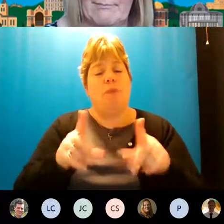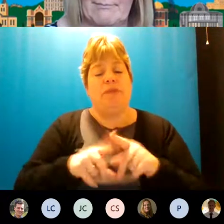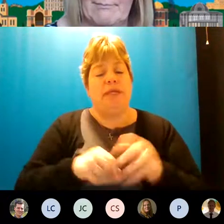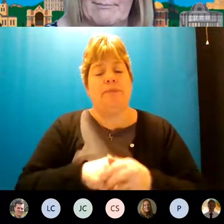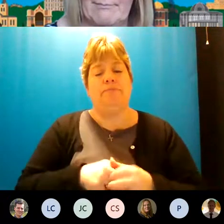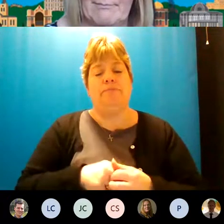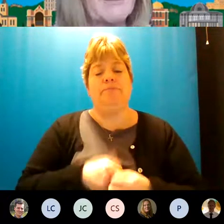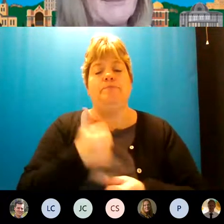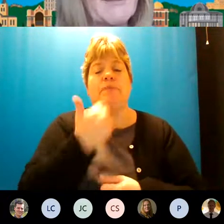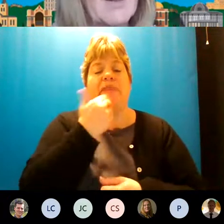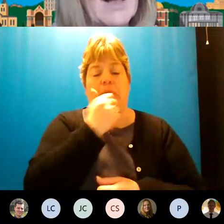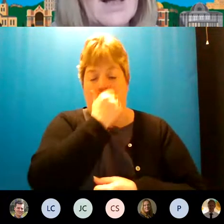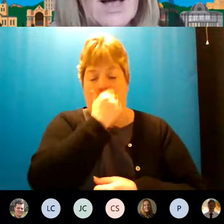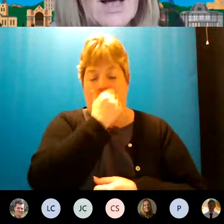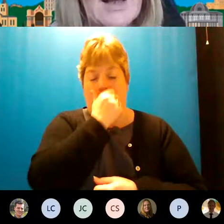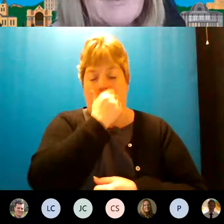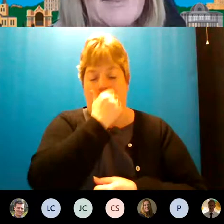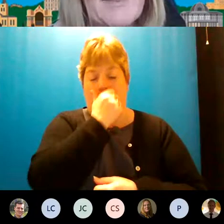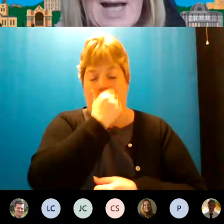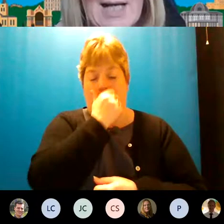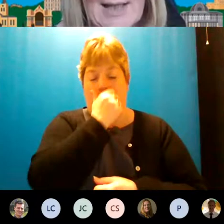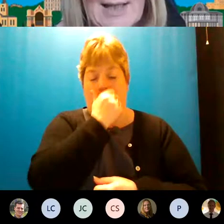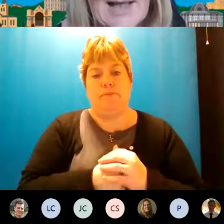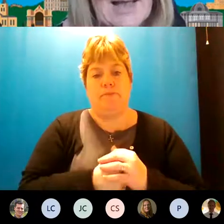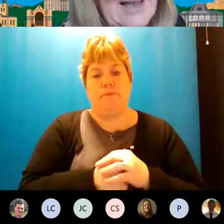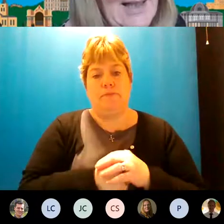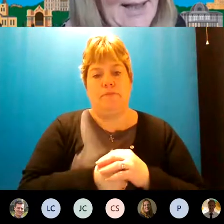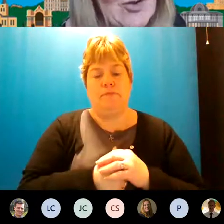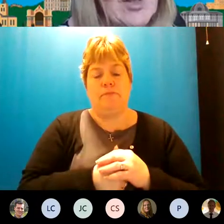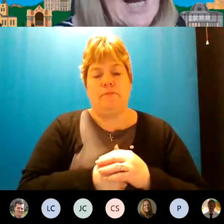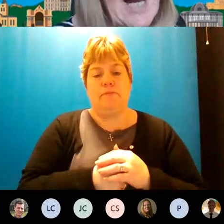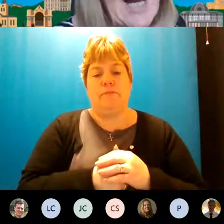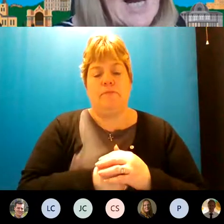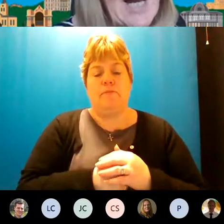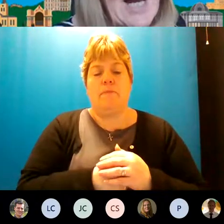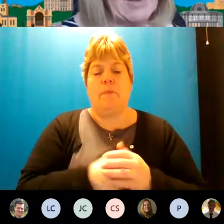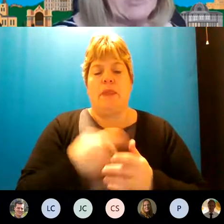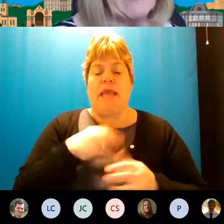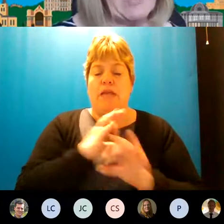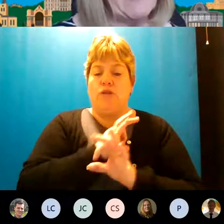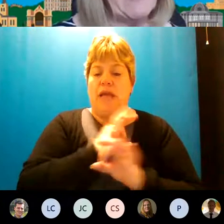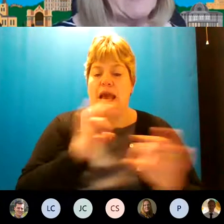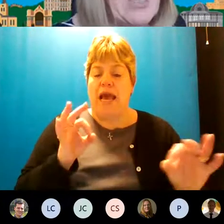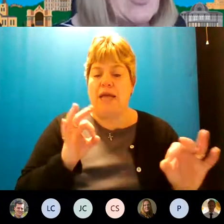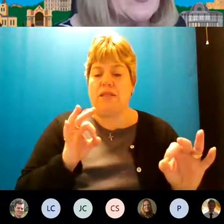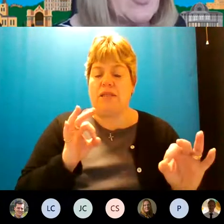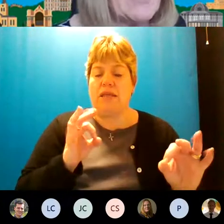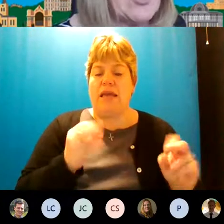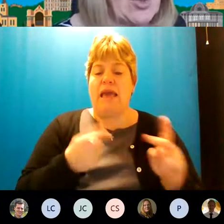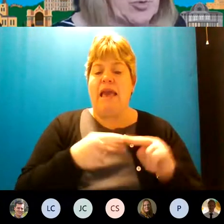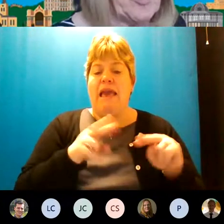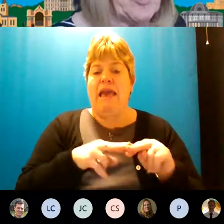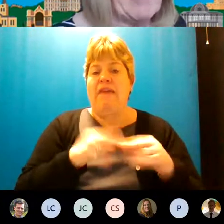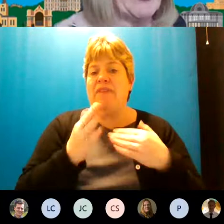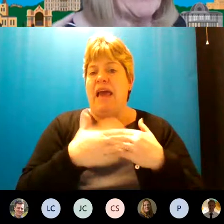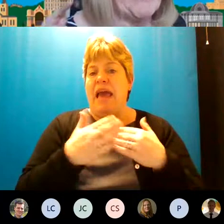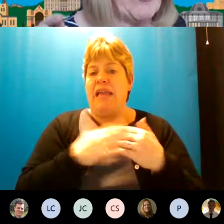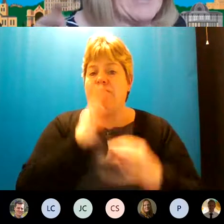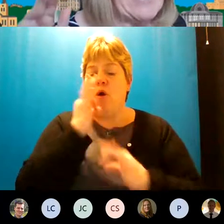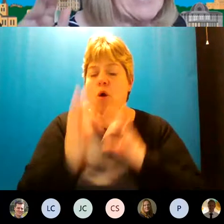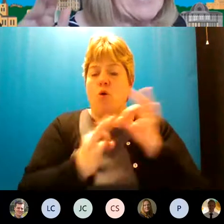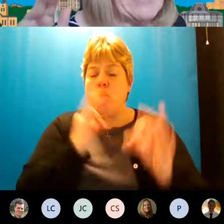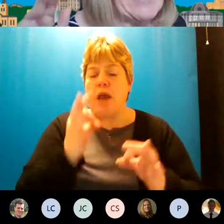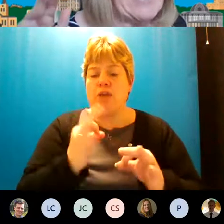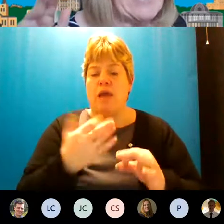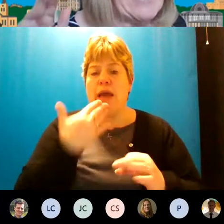okay thank you um hi can i just ask if if there are any other questions would people